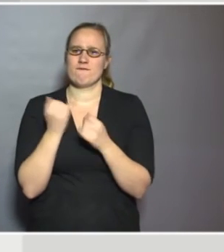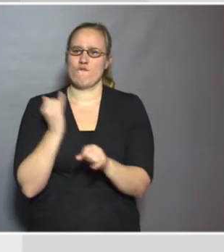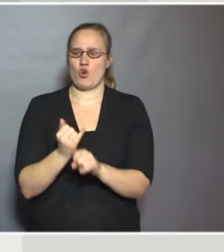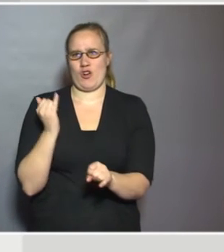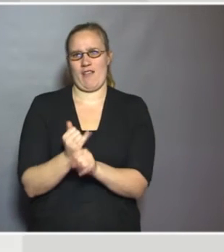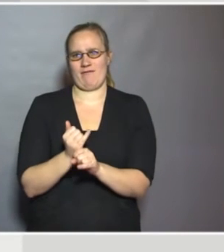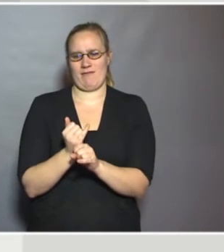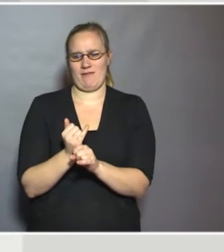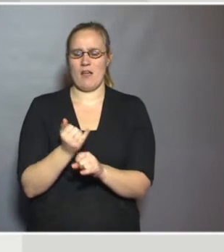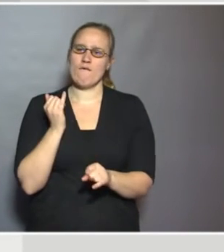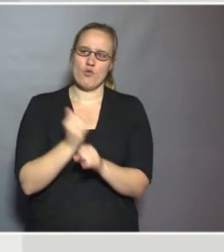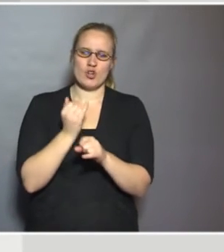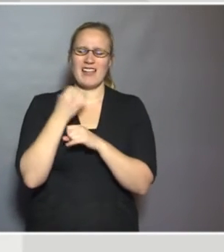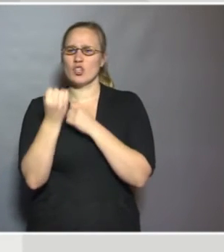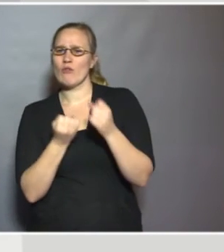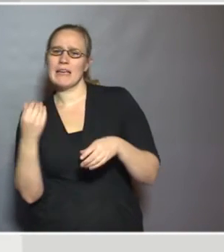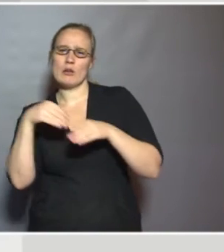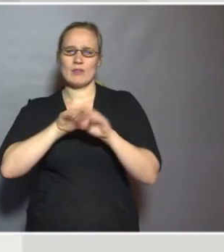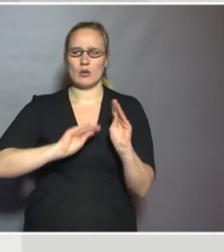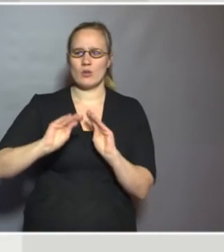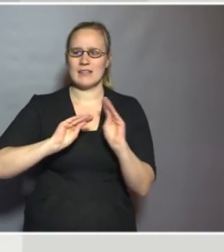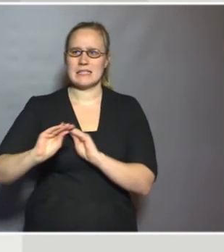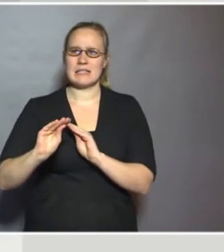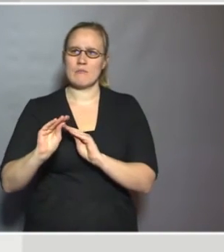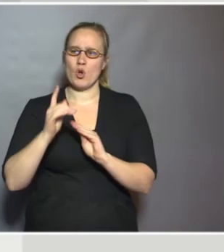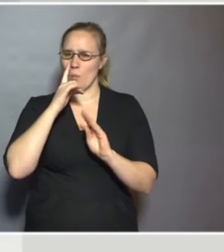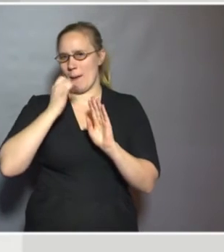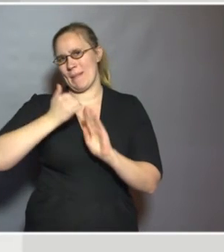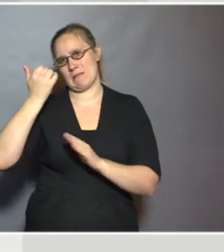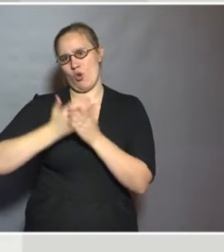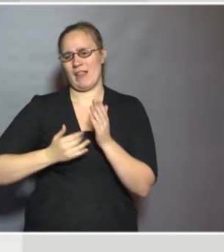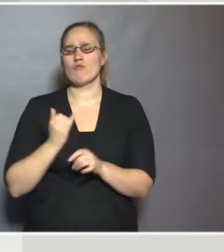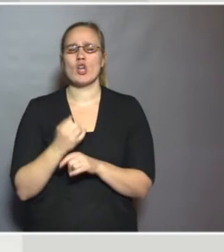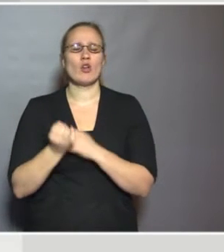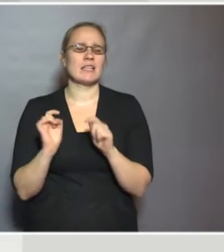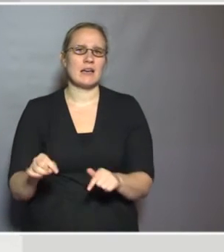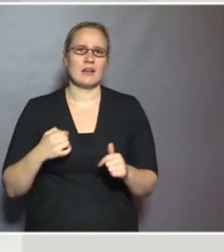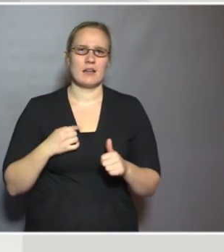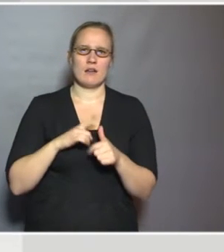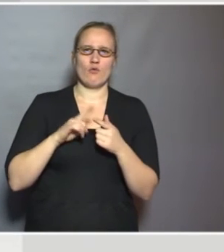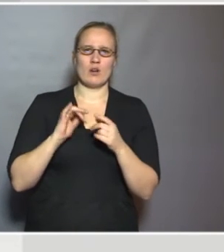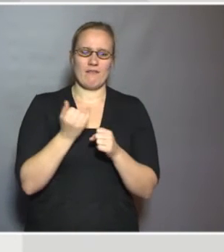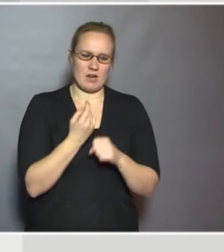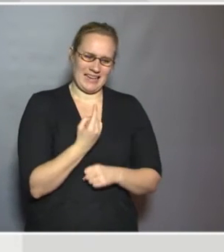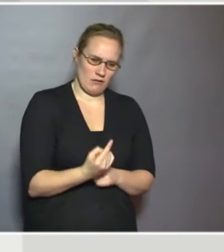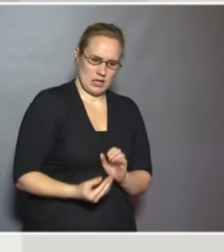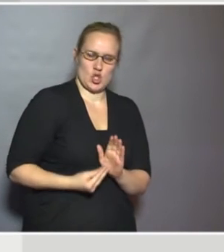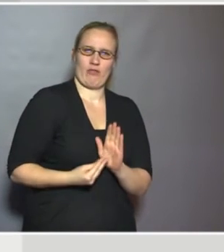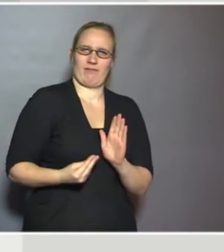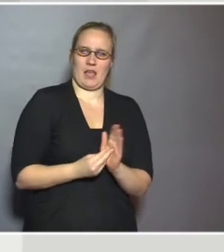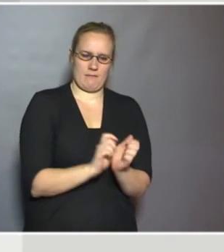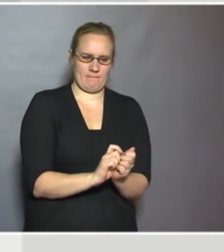How do we do inclusive education in the best way? How do we move from individual support,